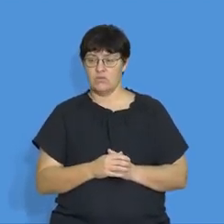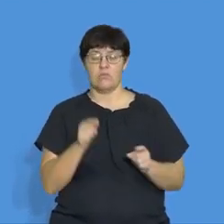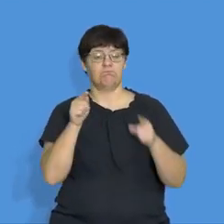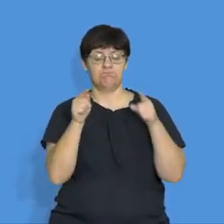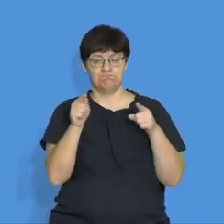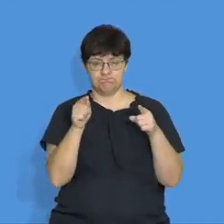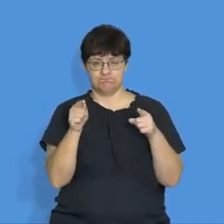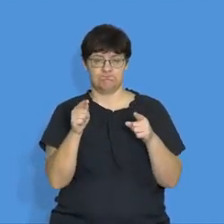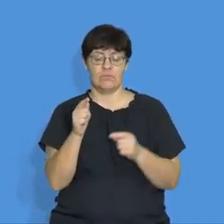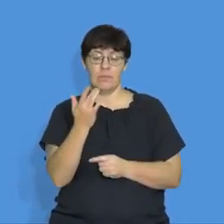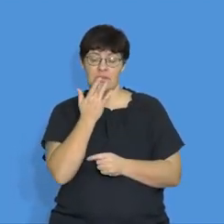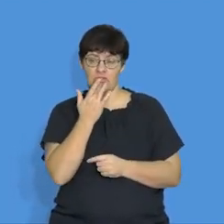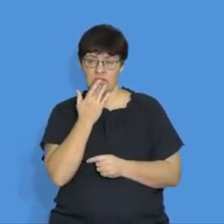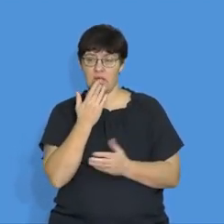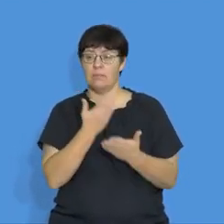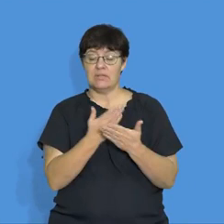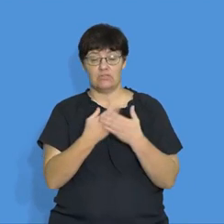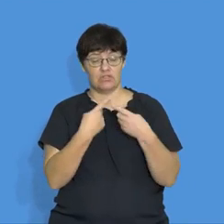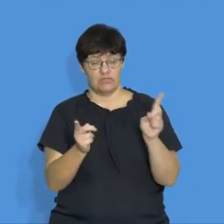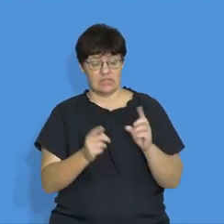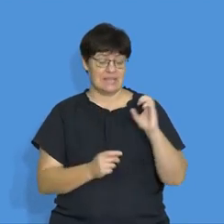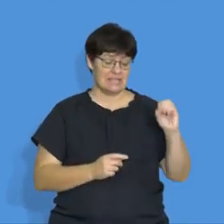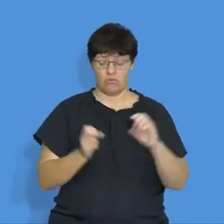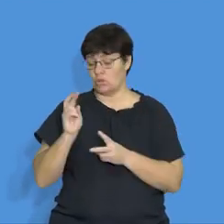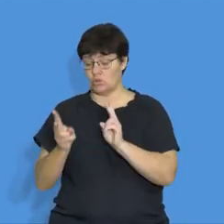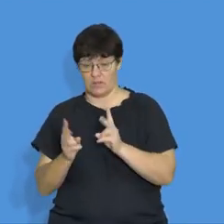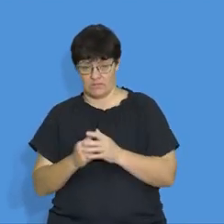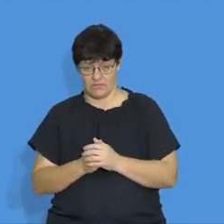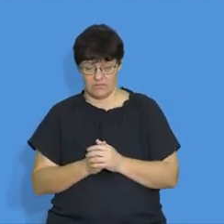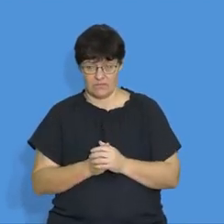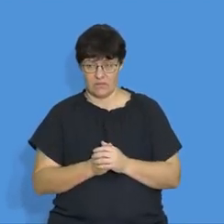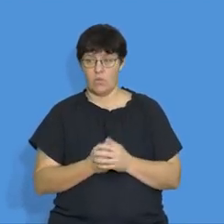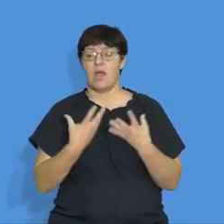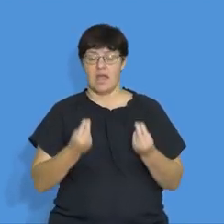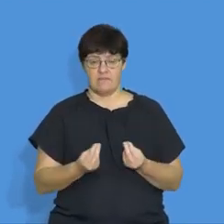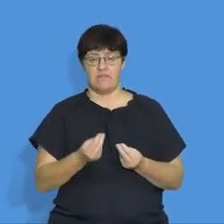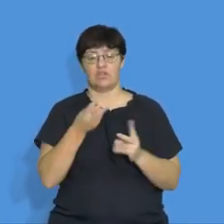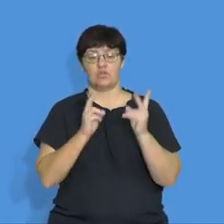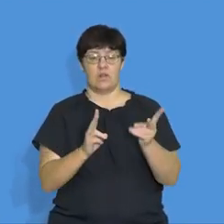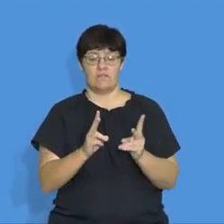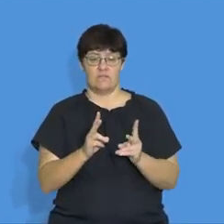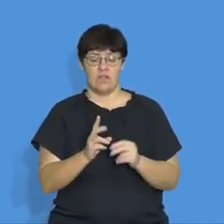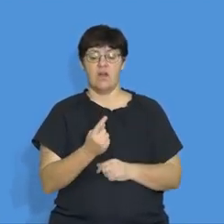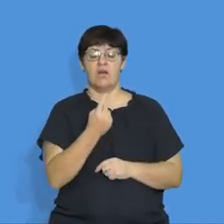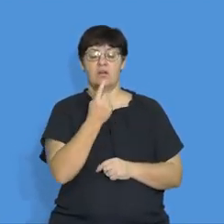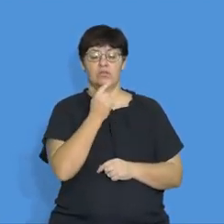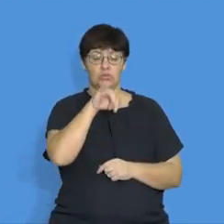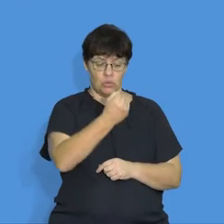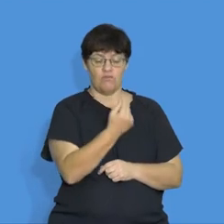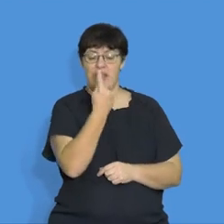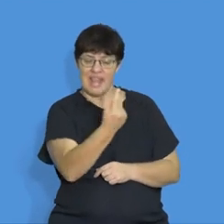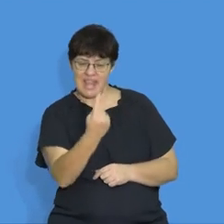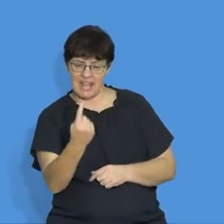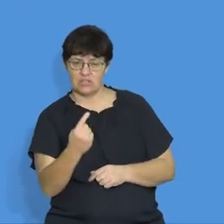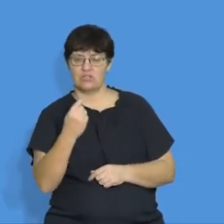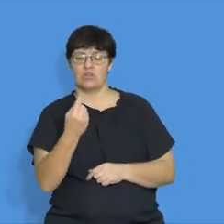potential difference is between zero and 12 joules is that we've got 12 joules for every coulomb of charge